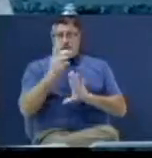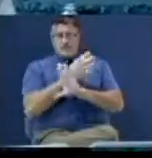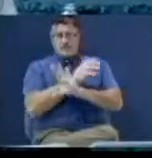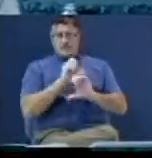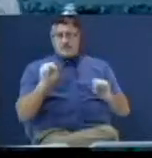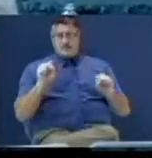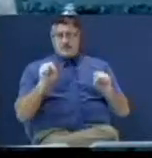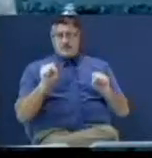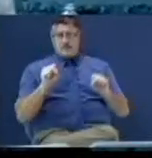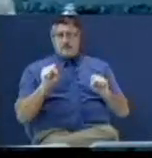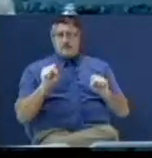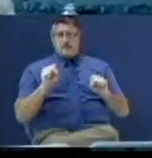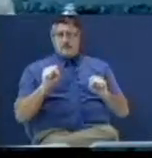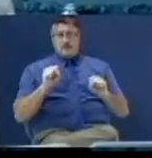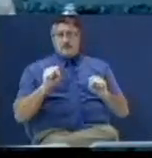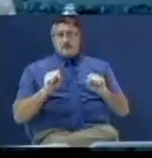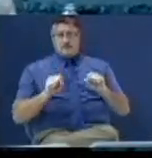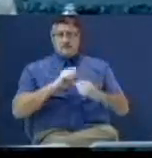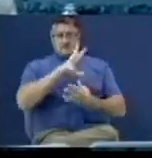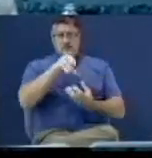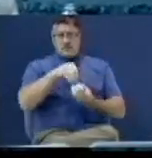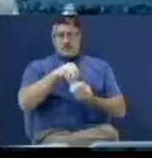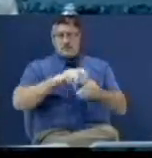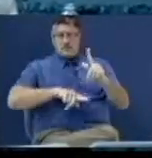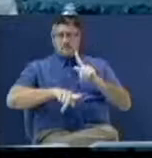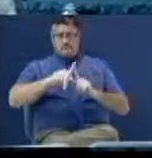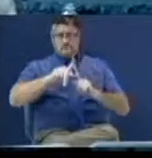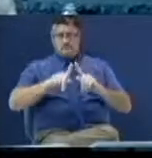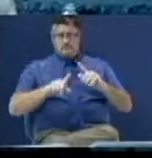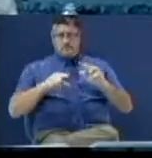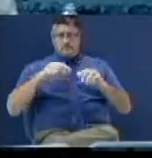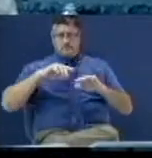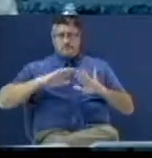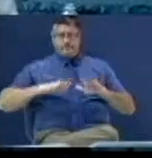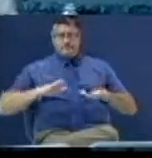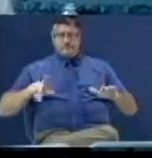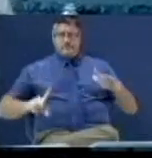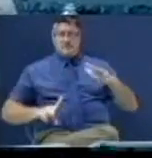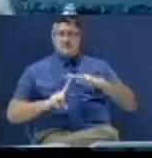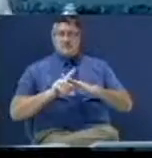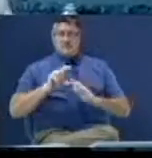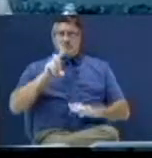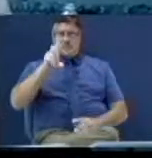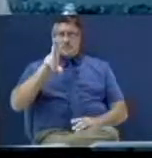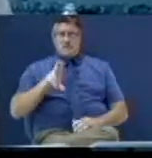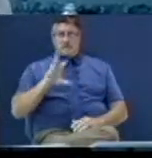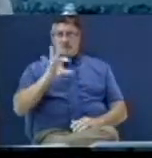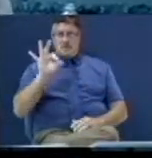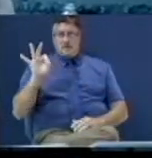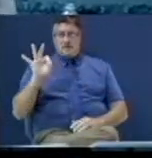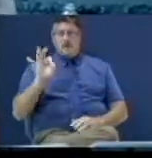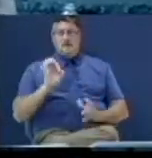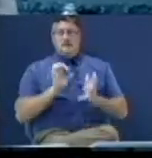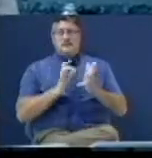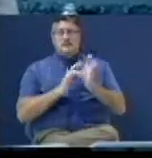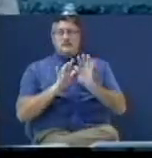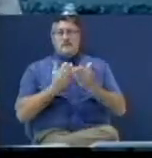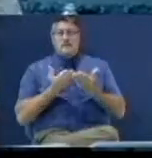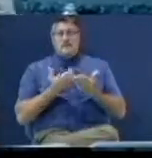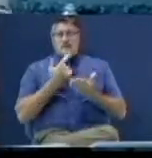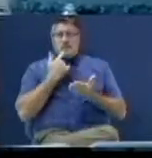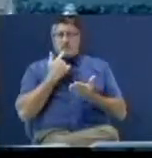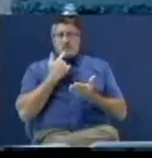223 in Awana Wednesday night. And we praise God for it. Let's look at the passage. The Bible said,